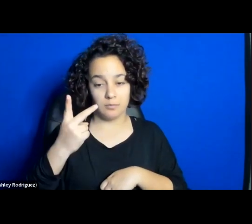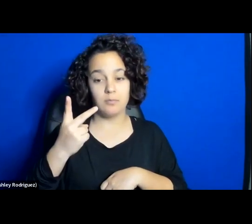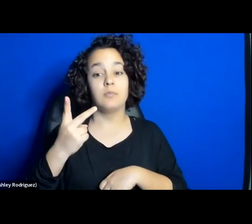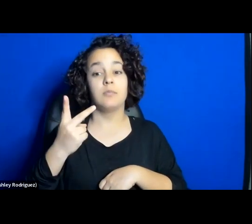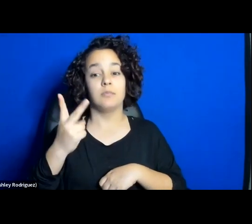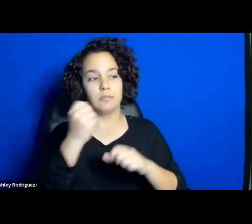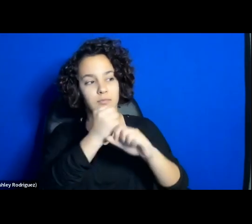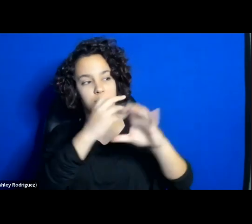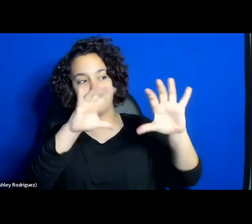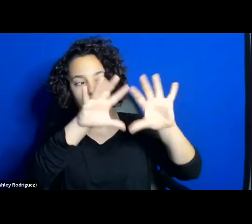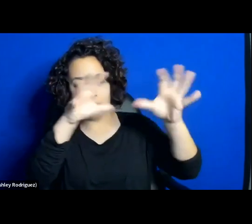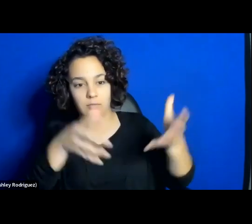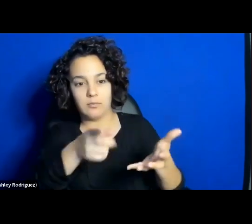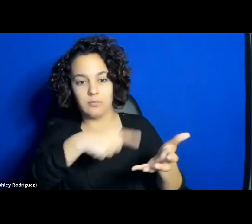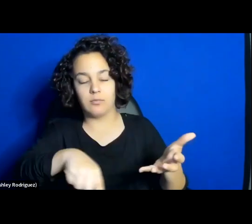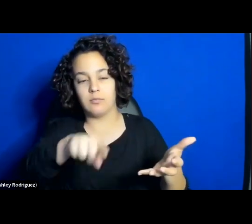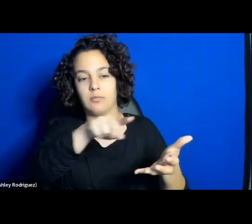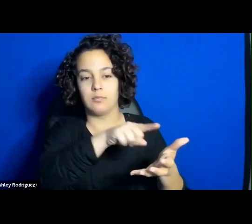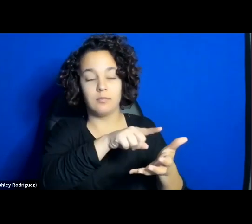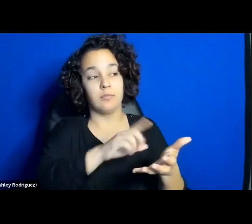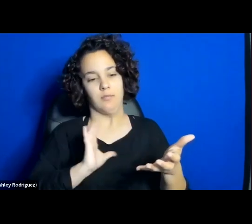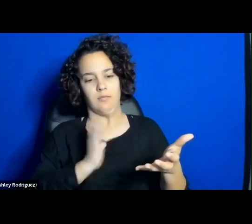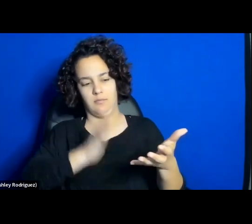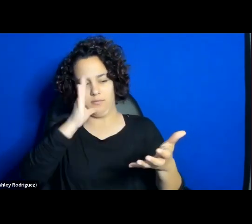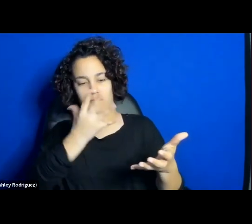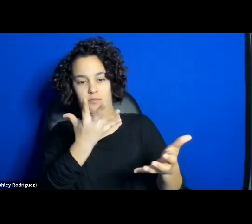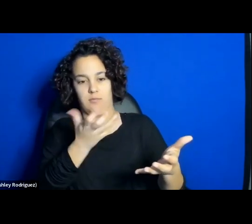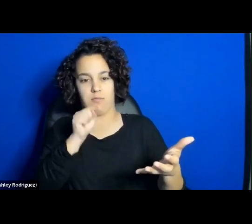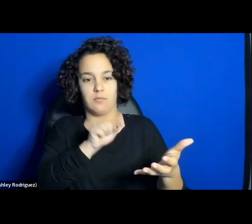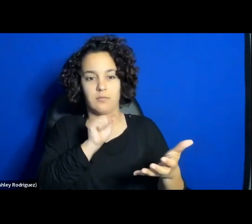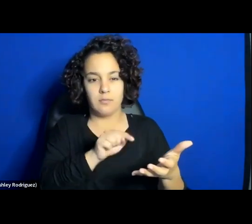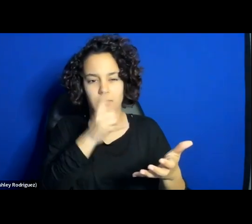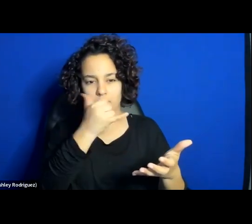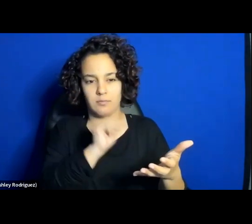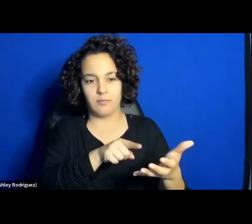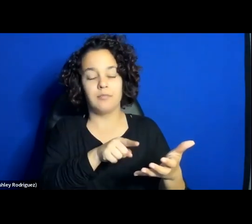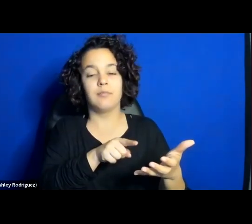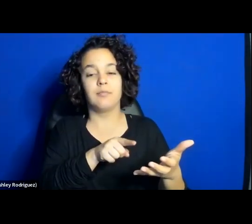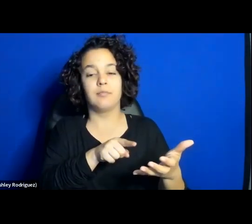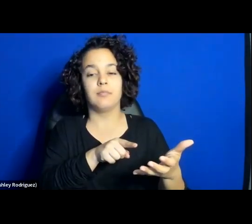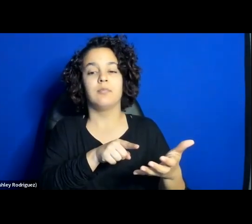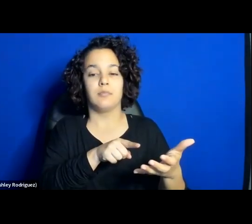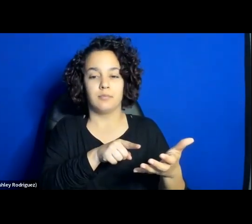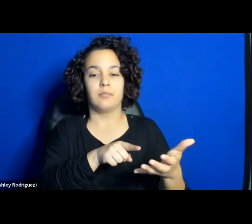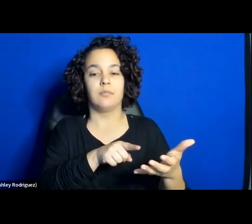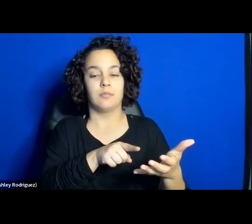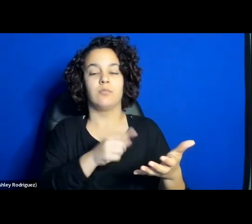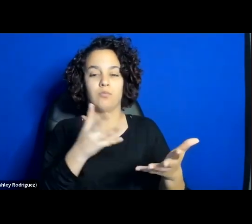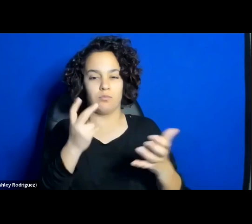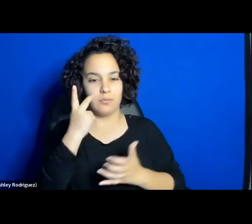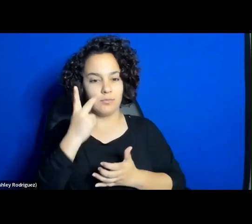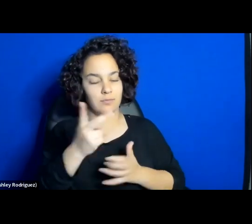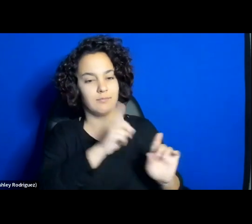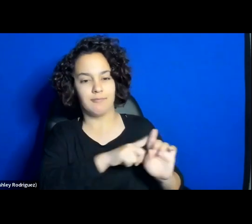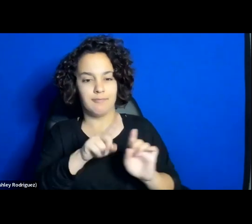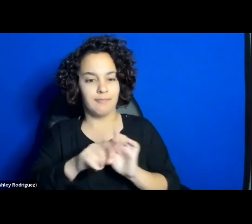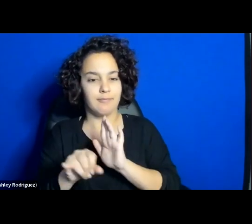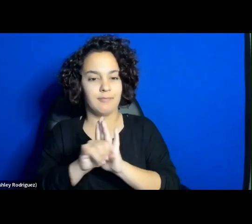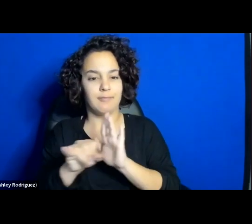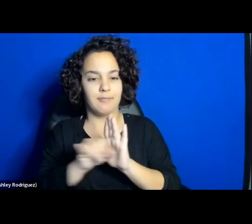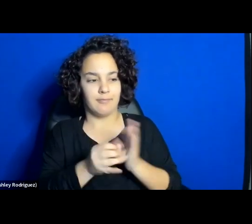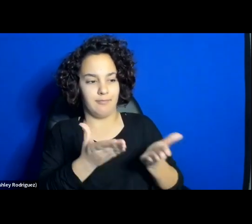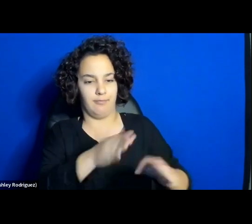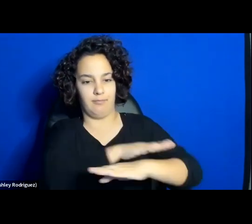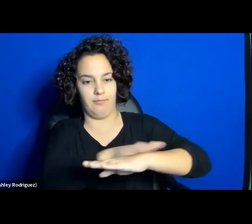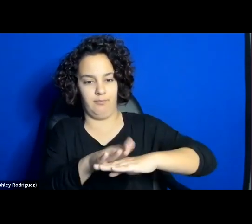and visions of future and multiple identities on stage. A commitment also